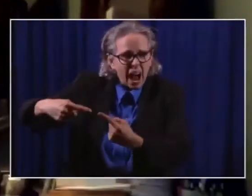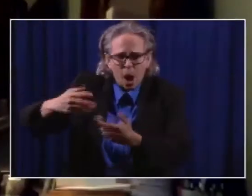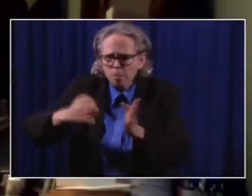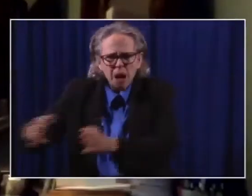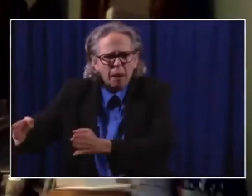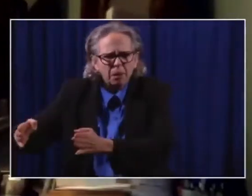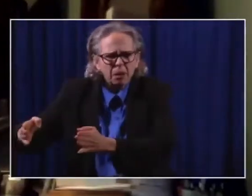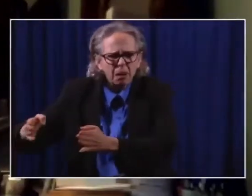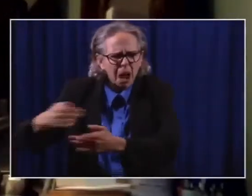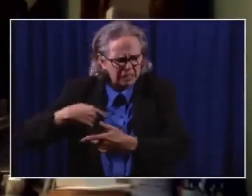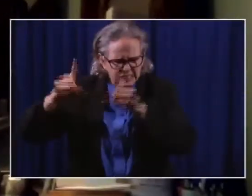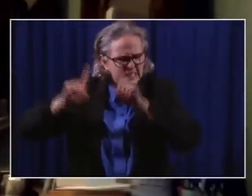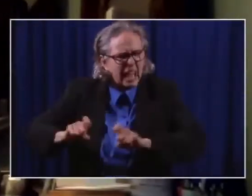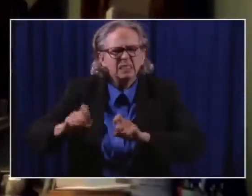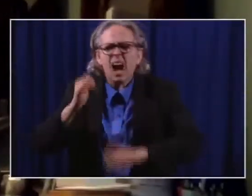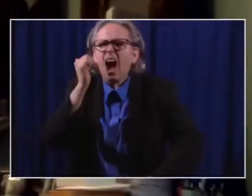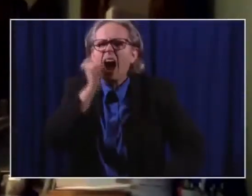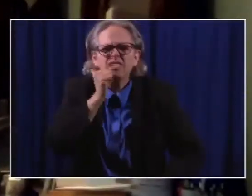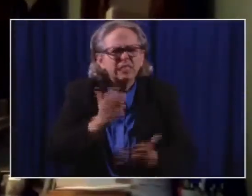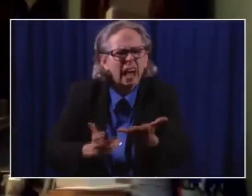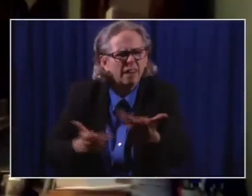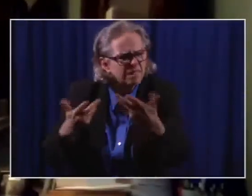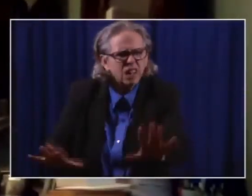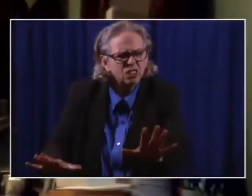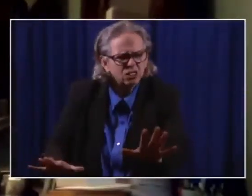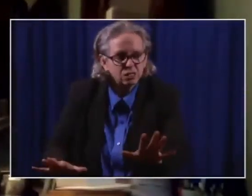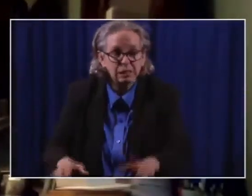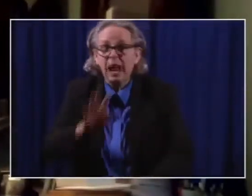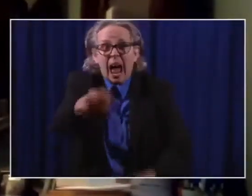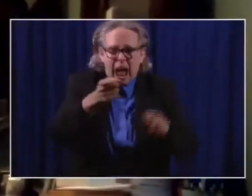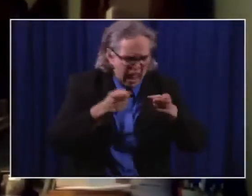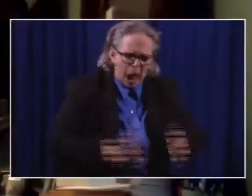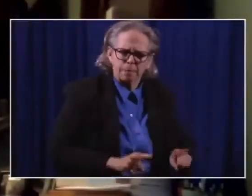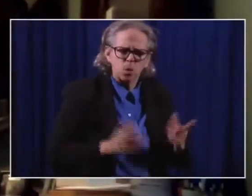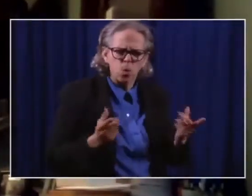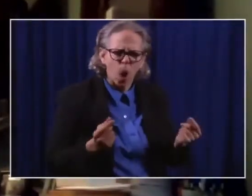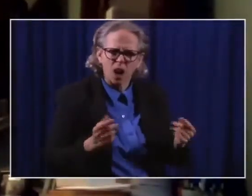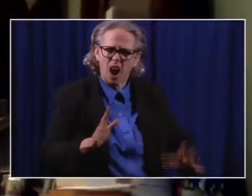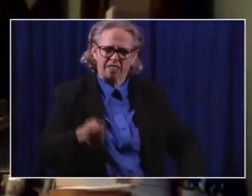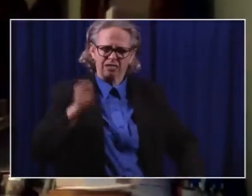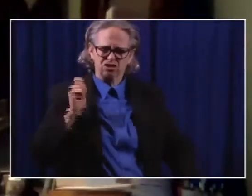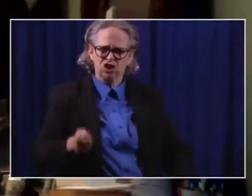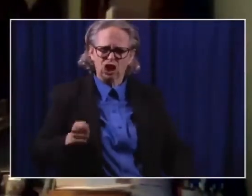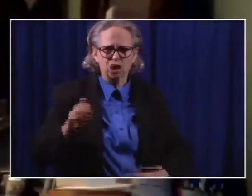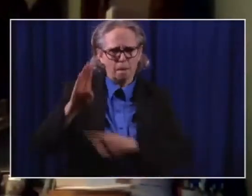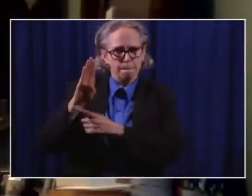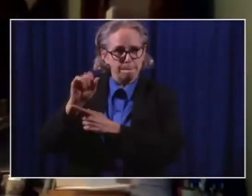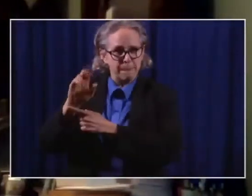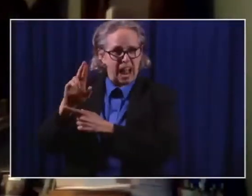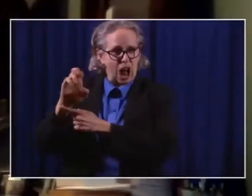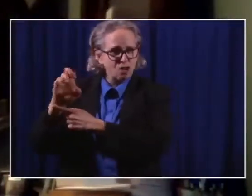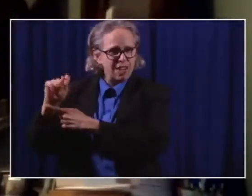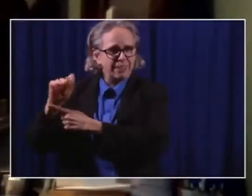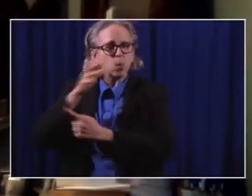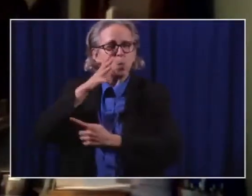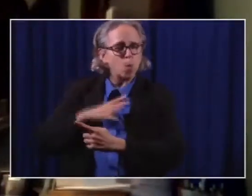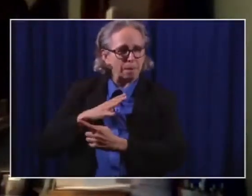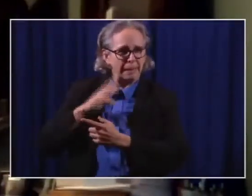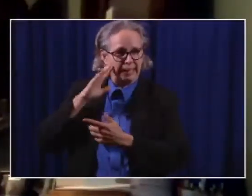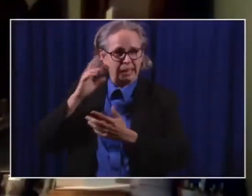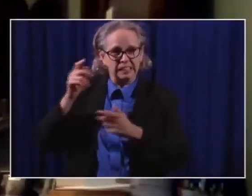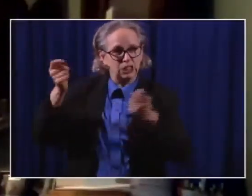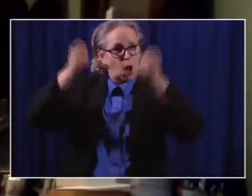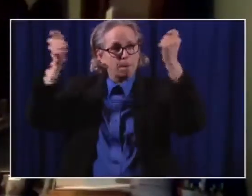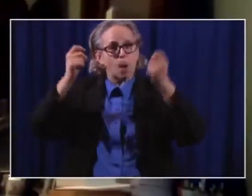of the Amy Coney Barrett ceremony, which happened after our first session of debate prep, that everyone in the first three rows had been